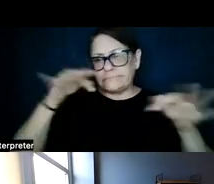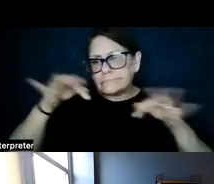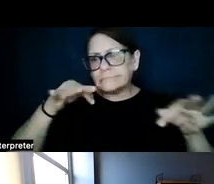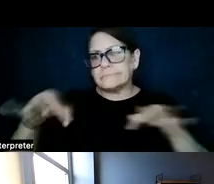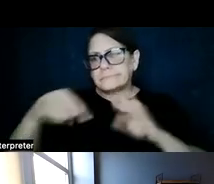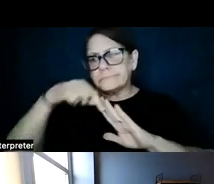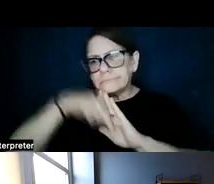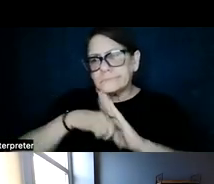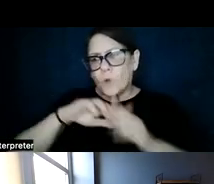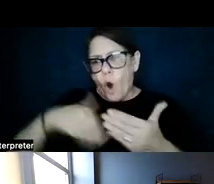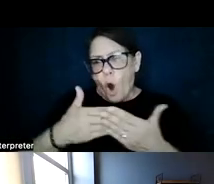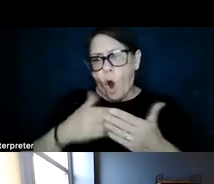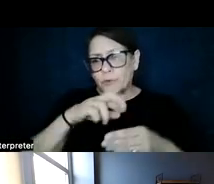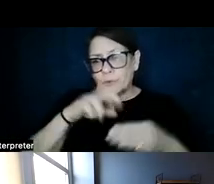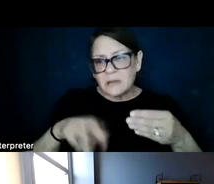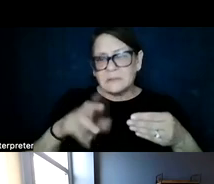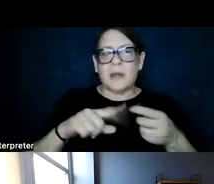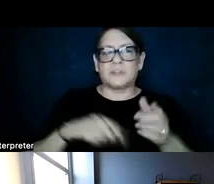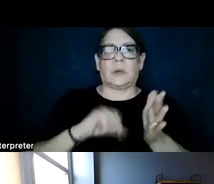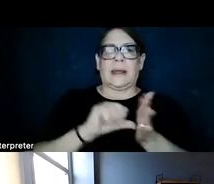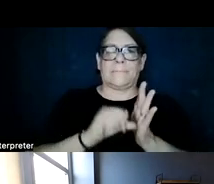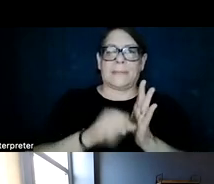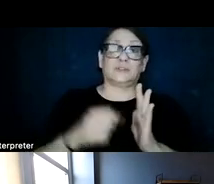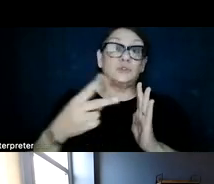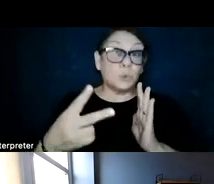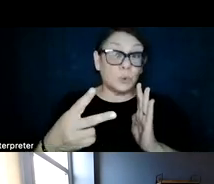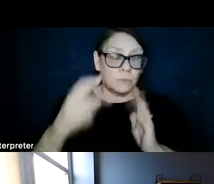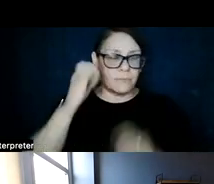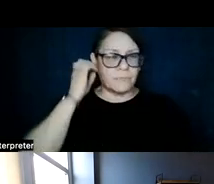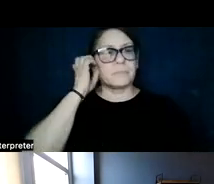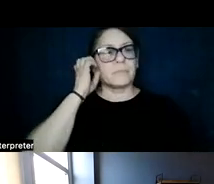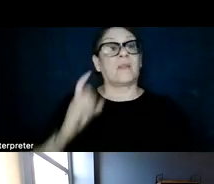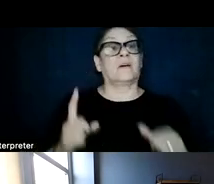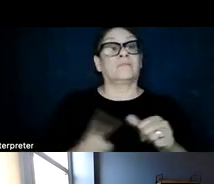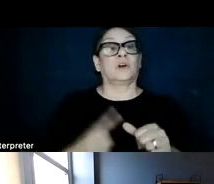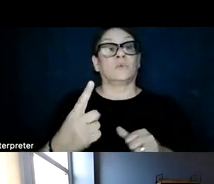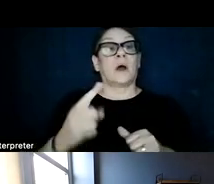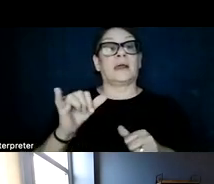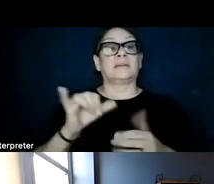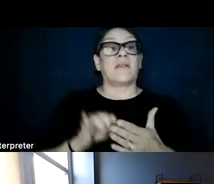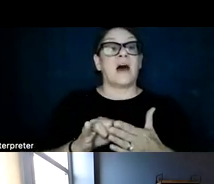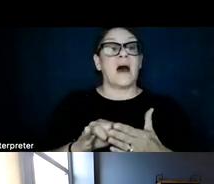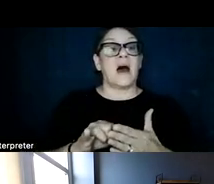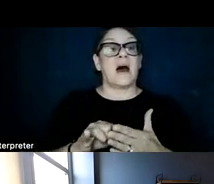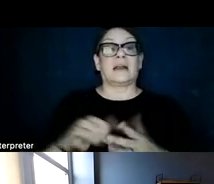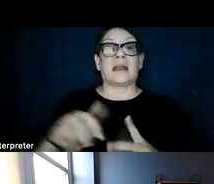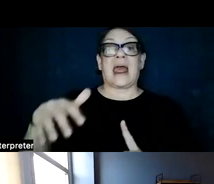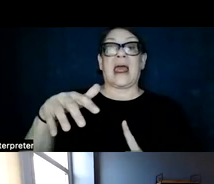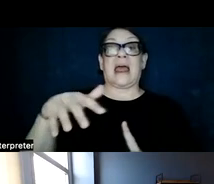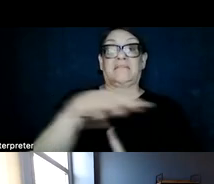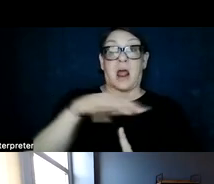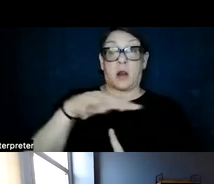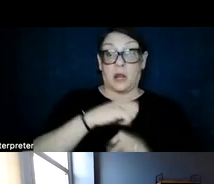results, I just want to highlight two big ones. The first is that environmental protections